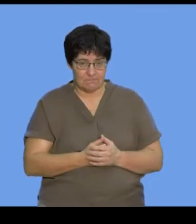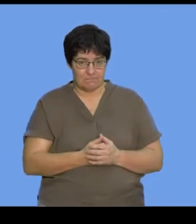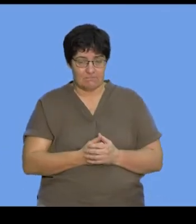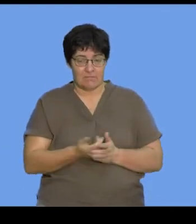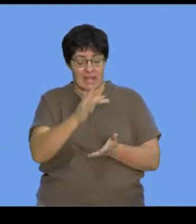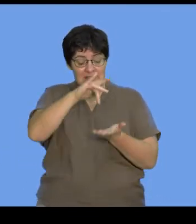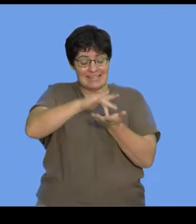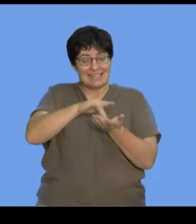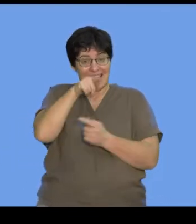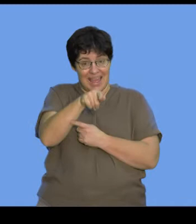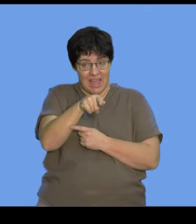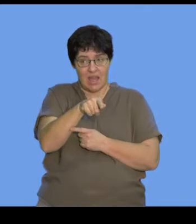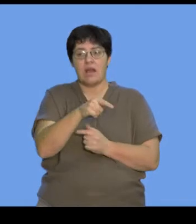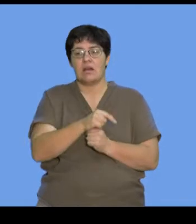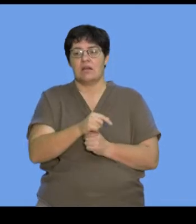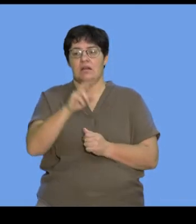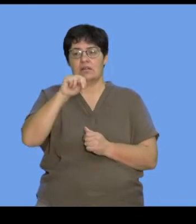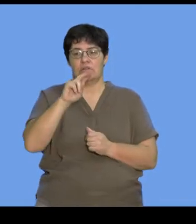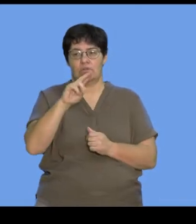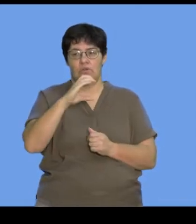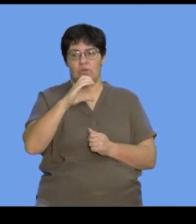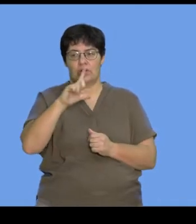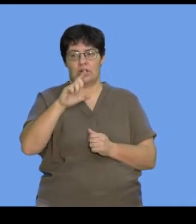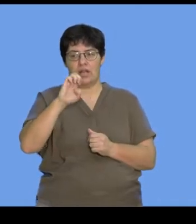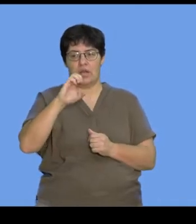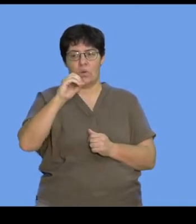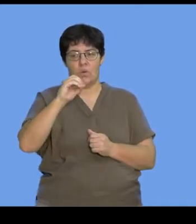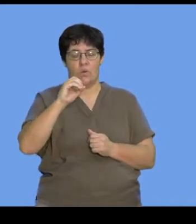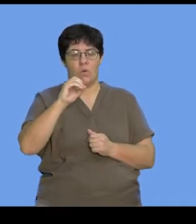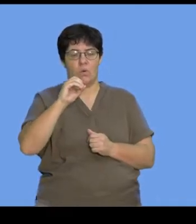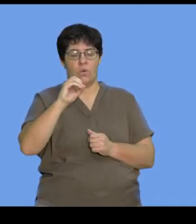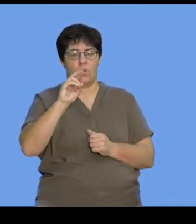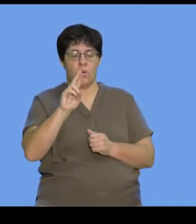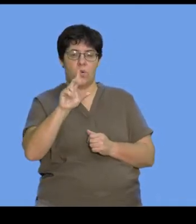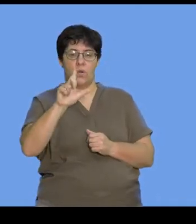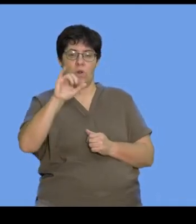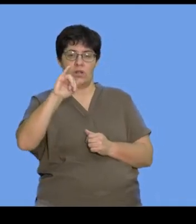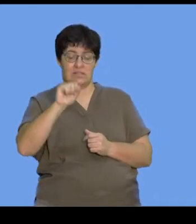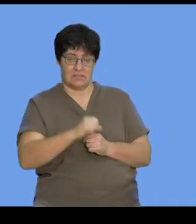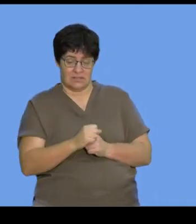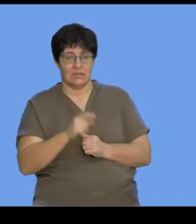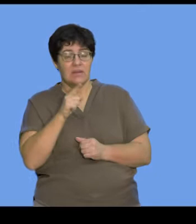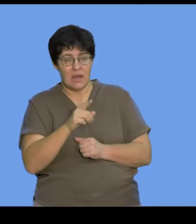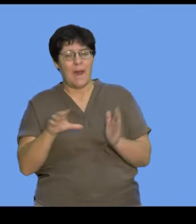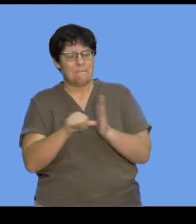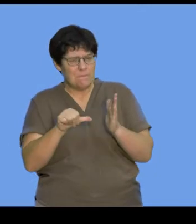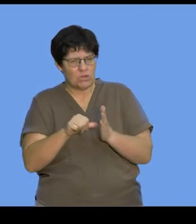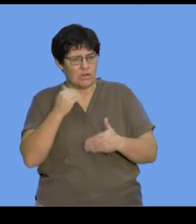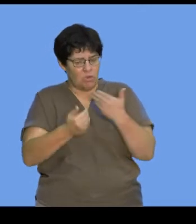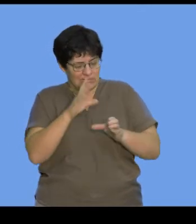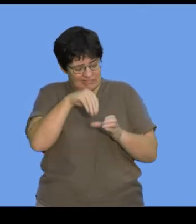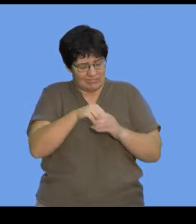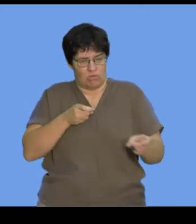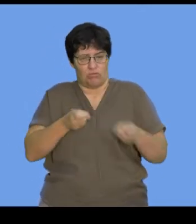Central to the nucleus is the nucleolus, which is a little structure within the nucleus that controls some of the vital processes